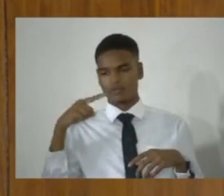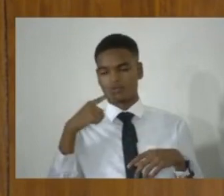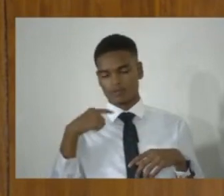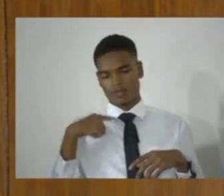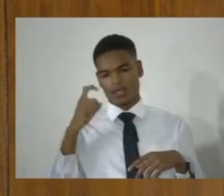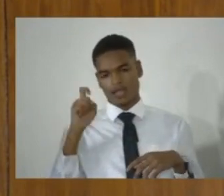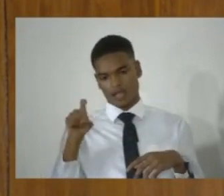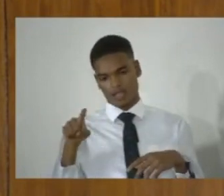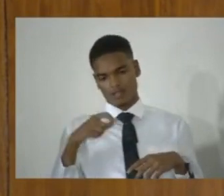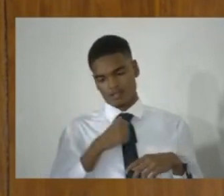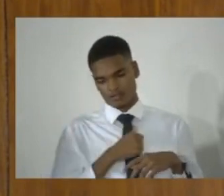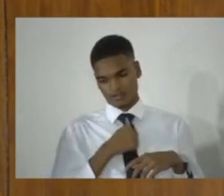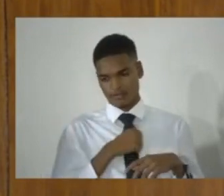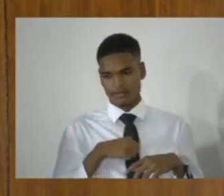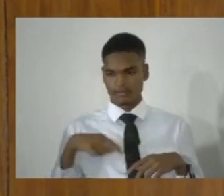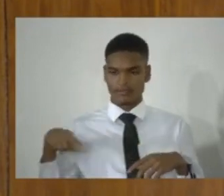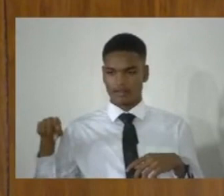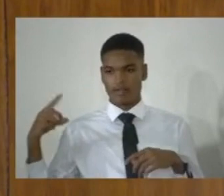Yeah.